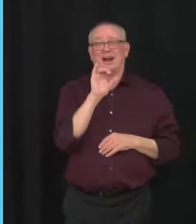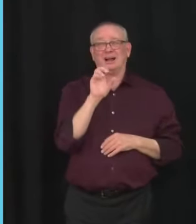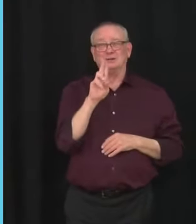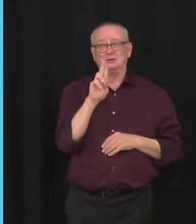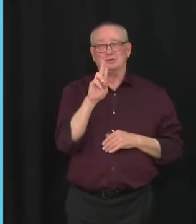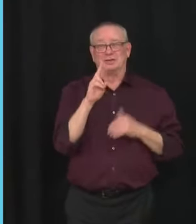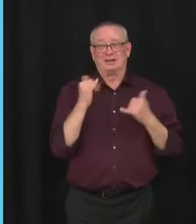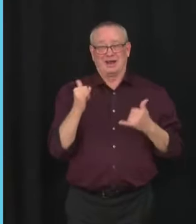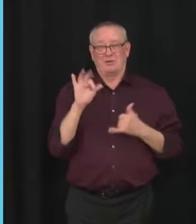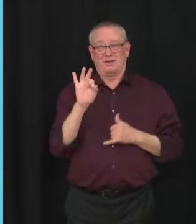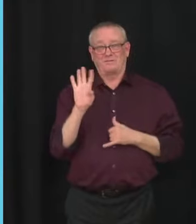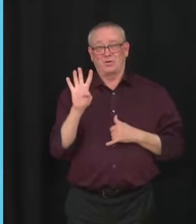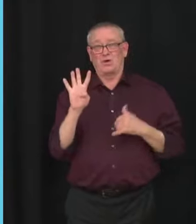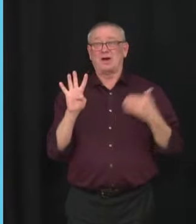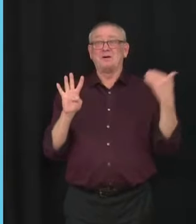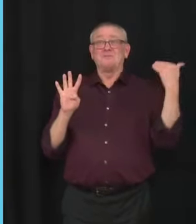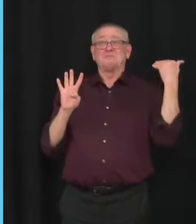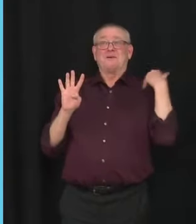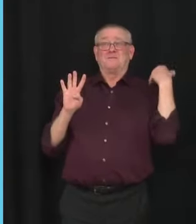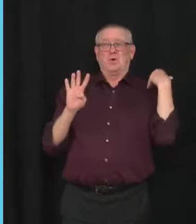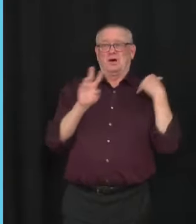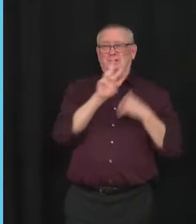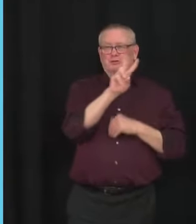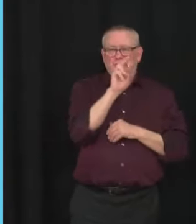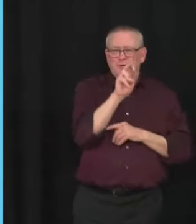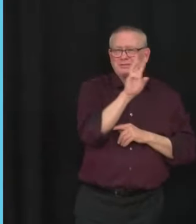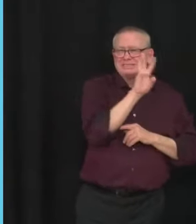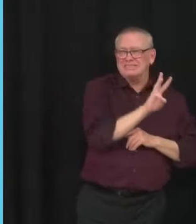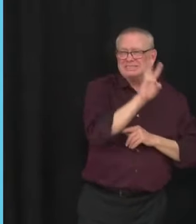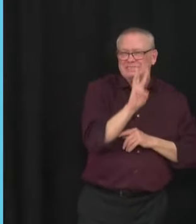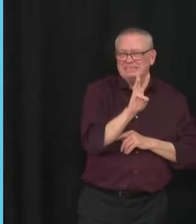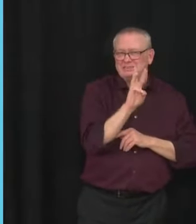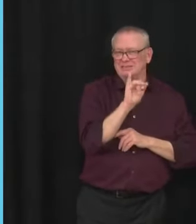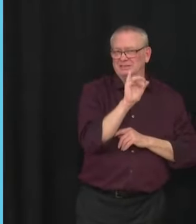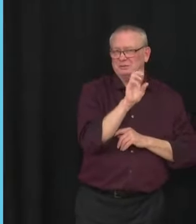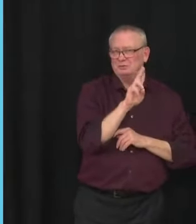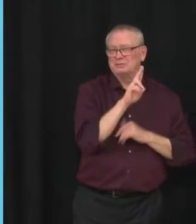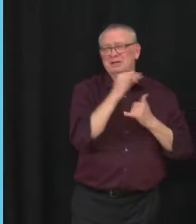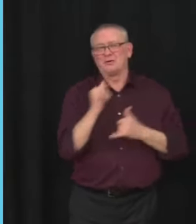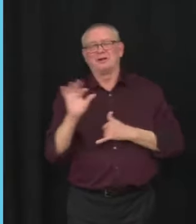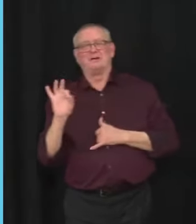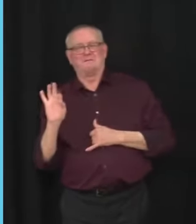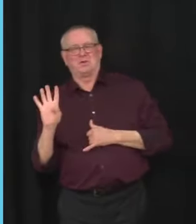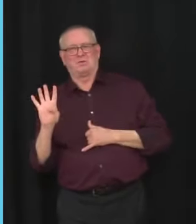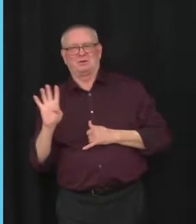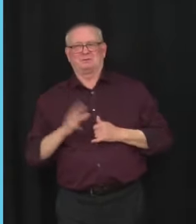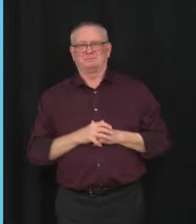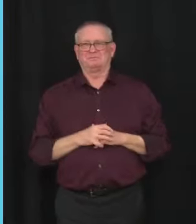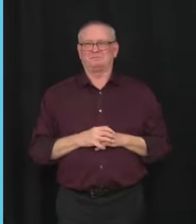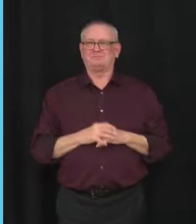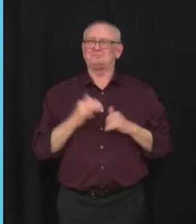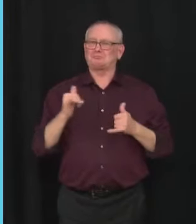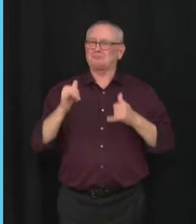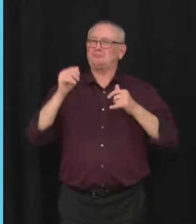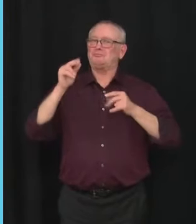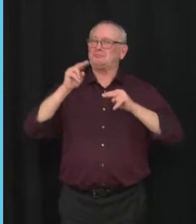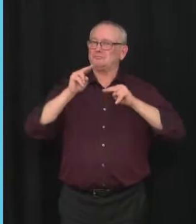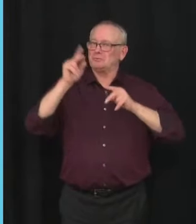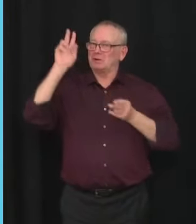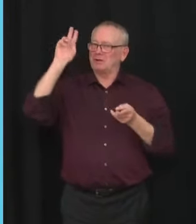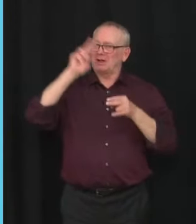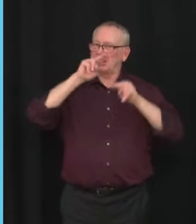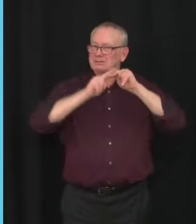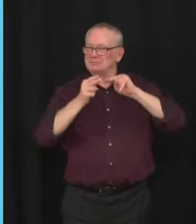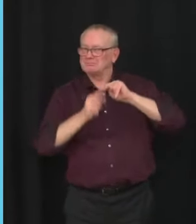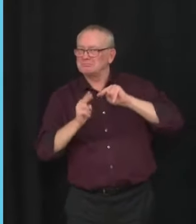peak, there were 266. Now, despite this significant drop in hospitalization numbers, Alberta's